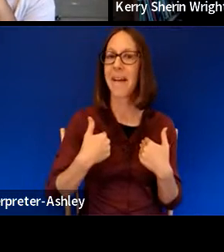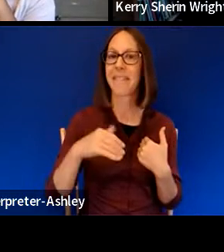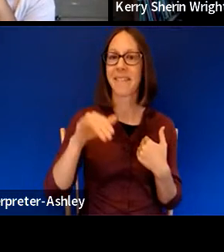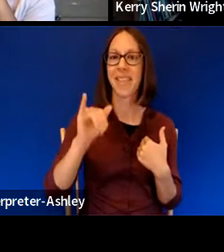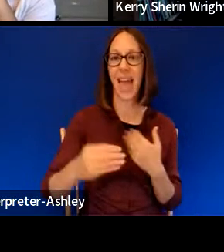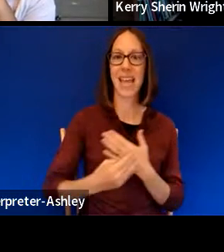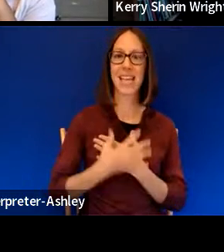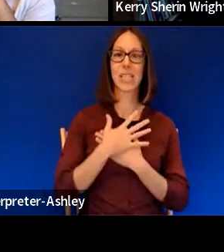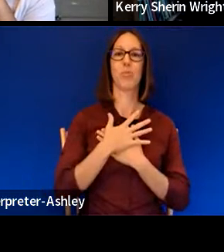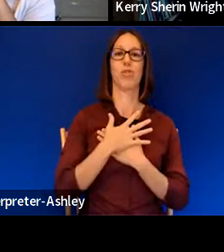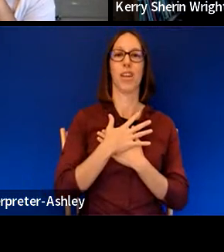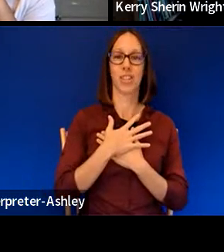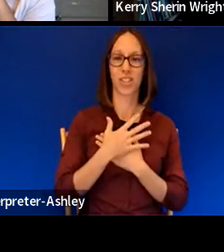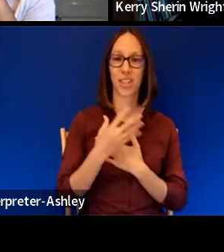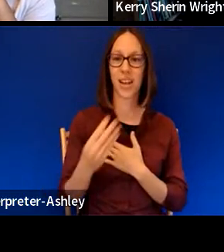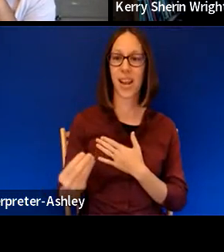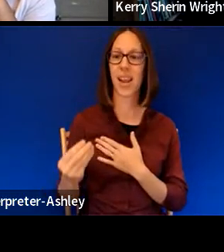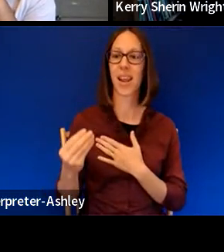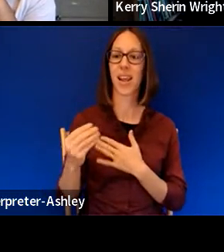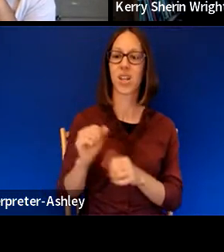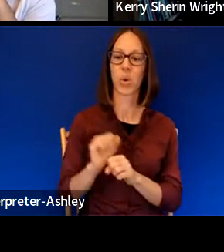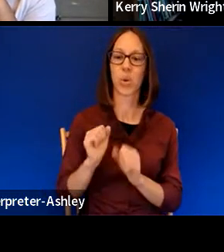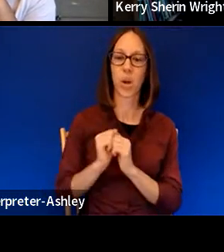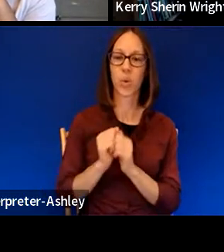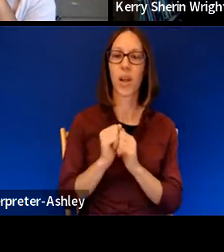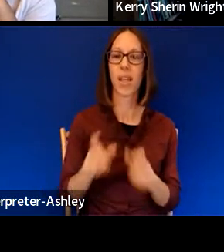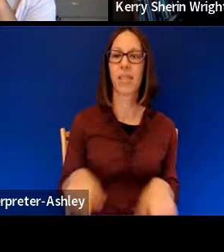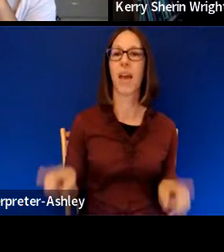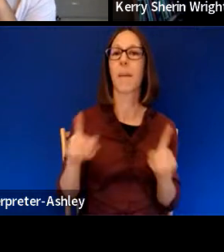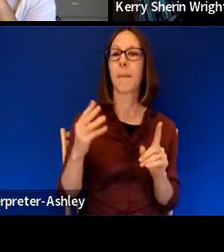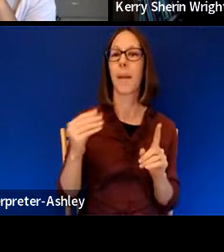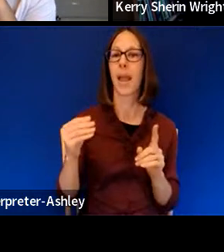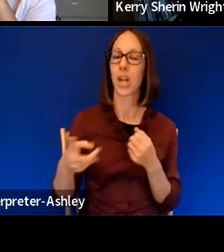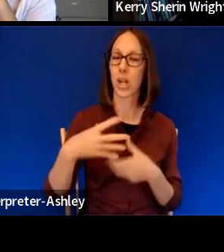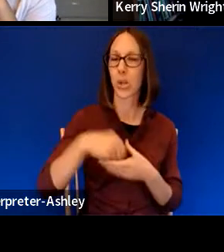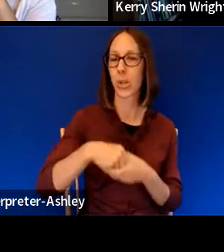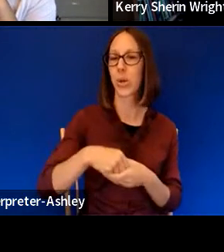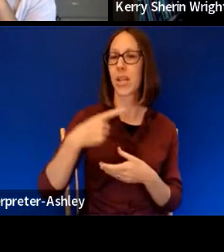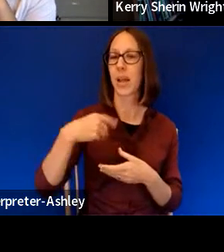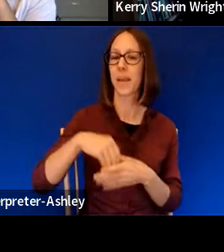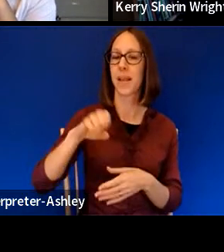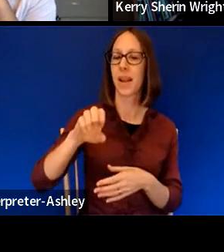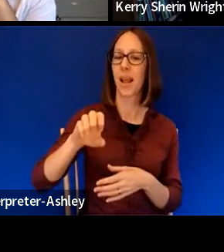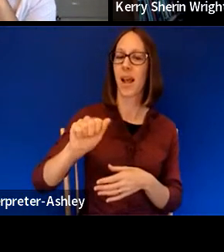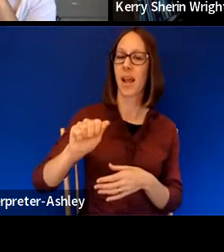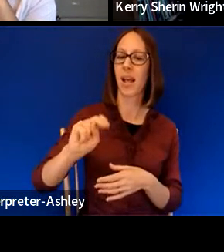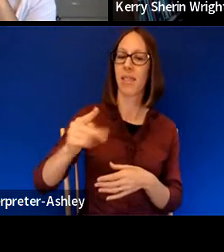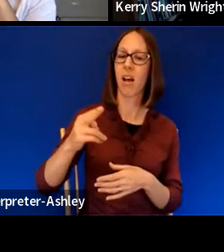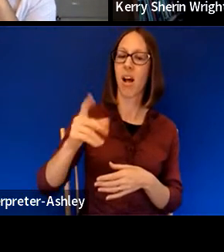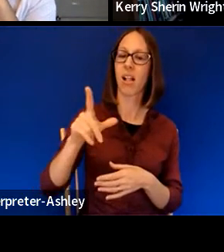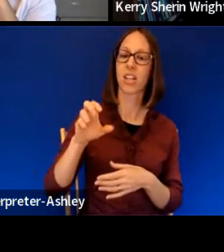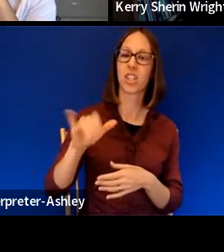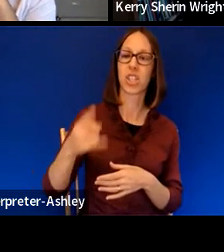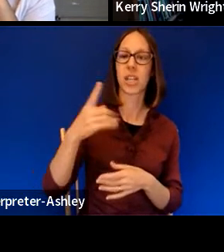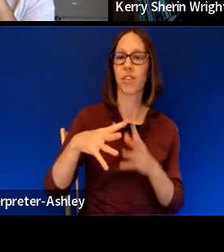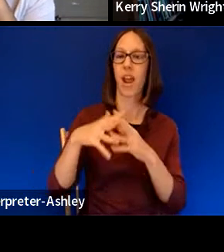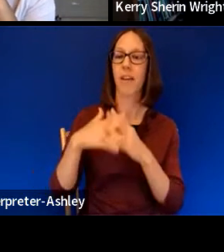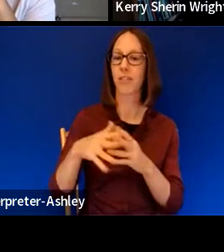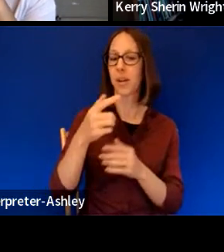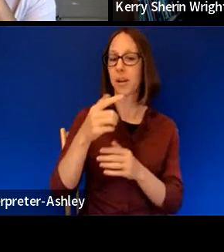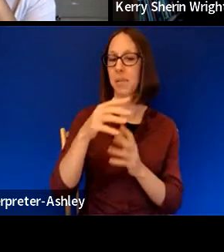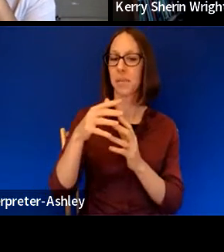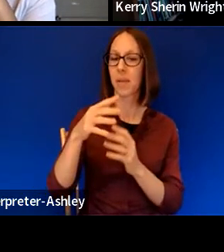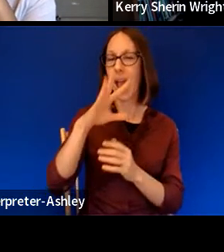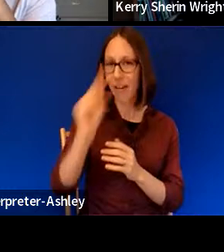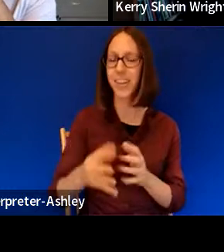inspirations and then to be able to work with them and include them in an anthology like the African-American poetry anthology I did is, is special